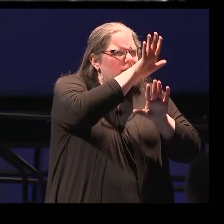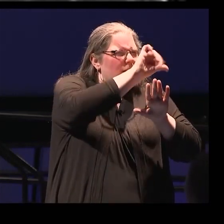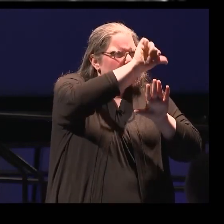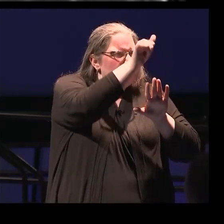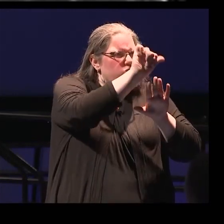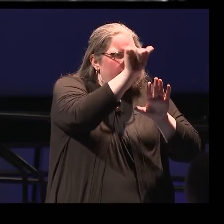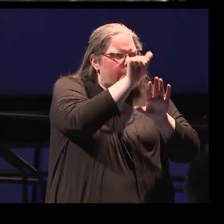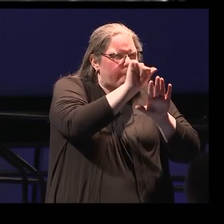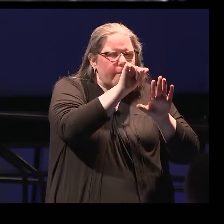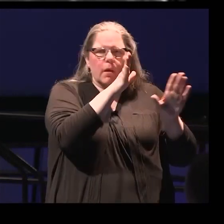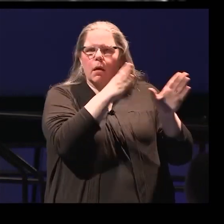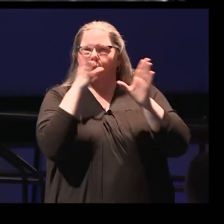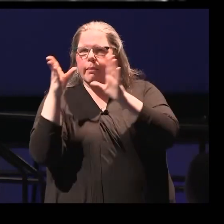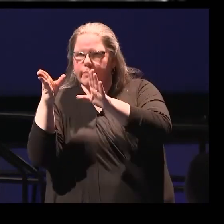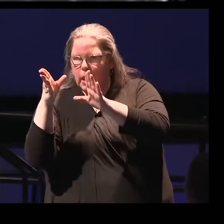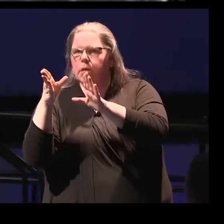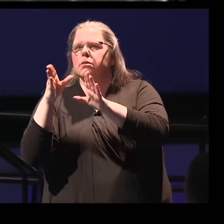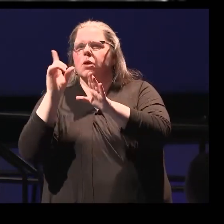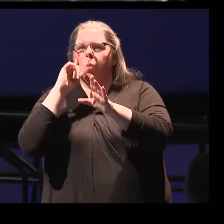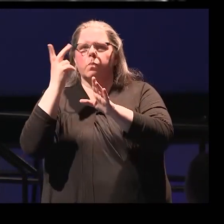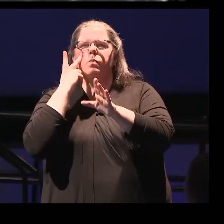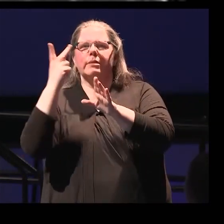see swelling associated with the tumor.